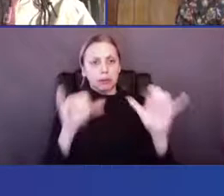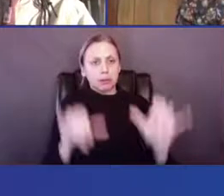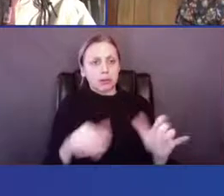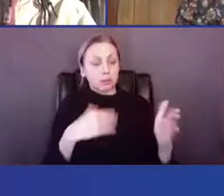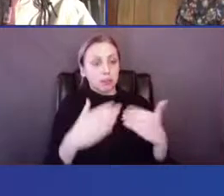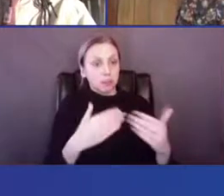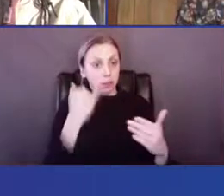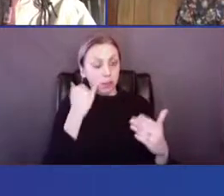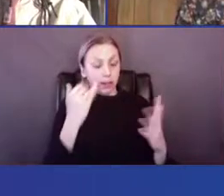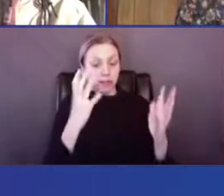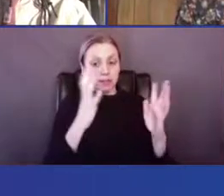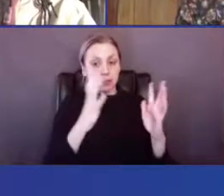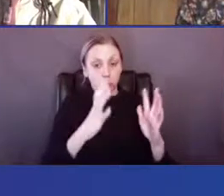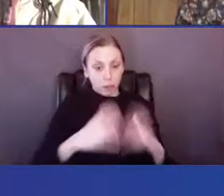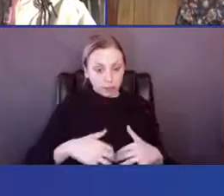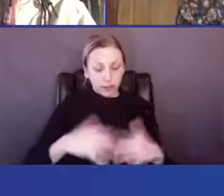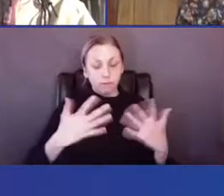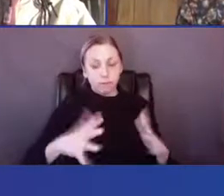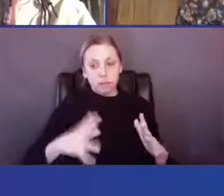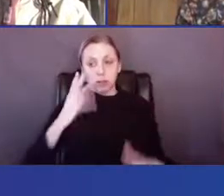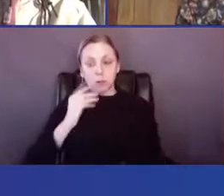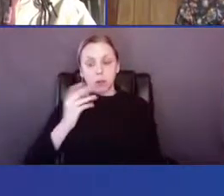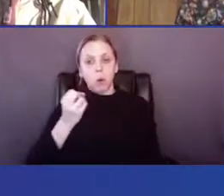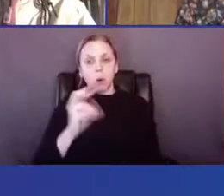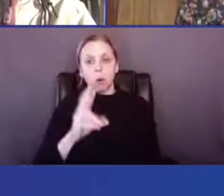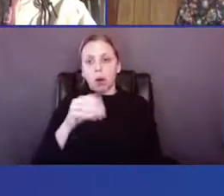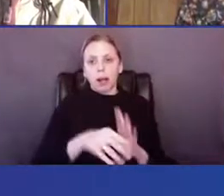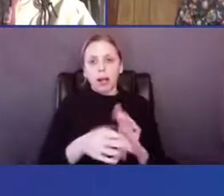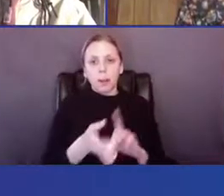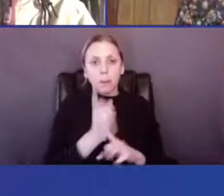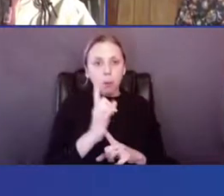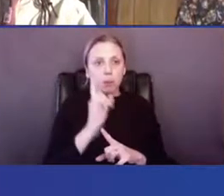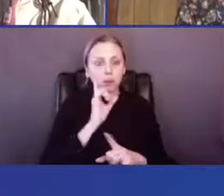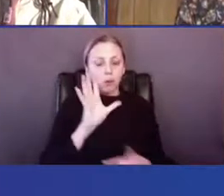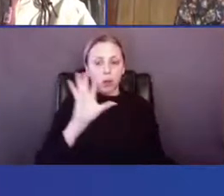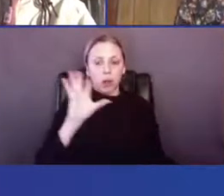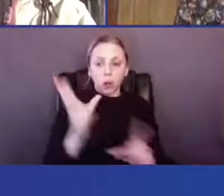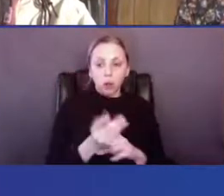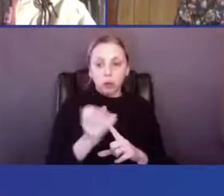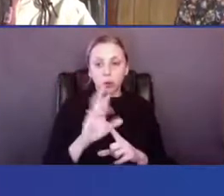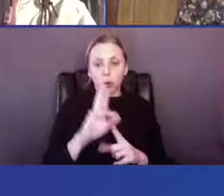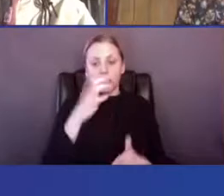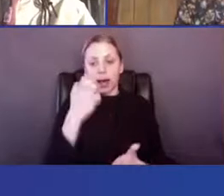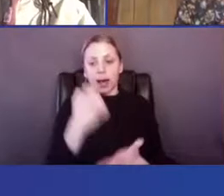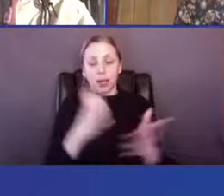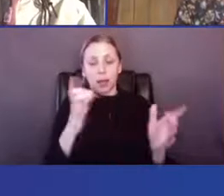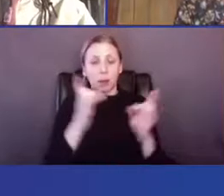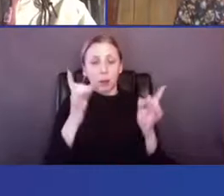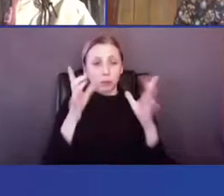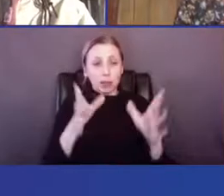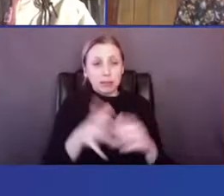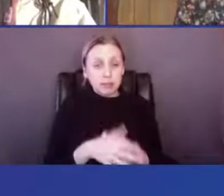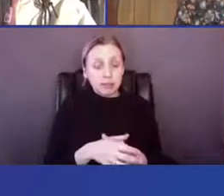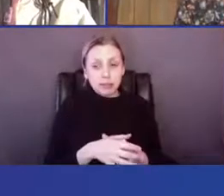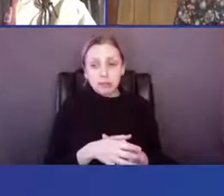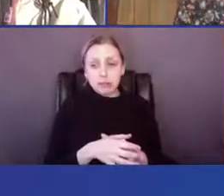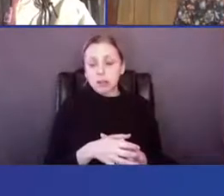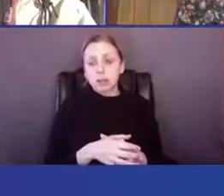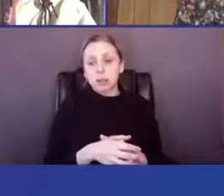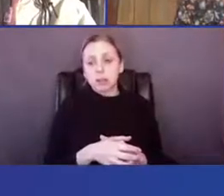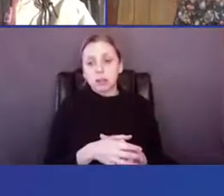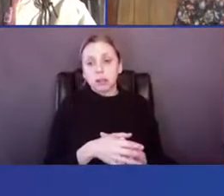breakdowns that you've experienced in moments of cultural or economic crises, such that we've